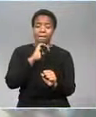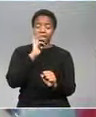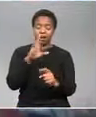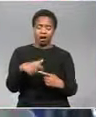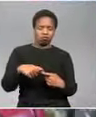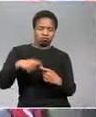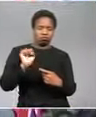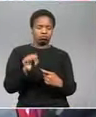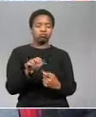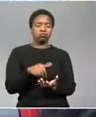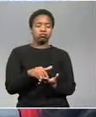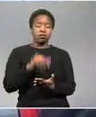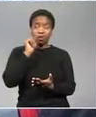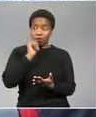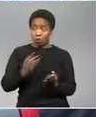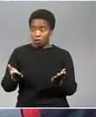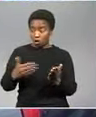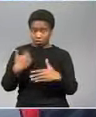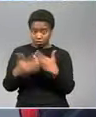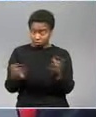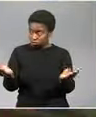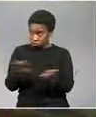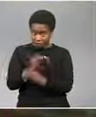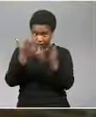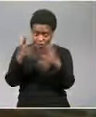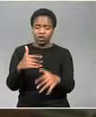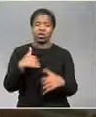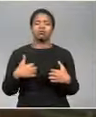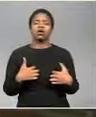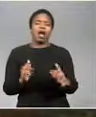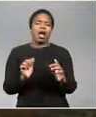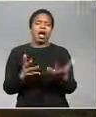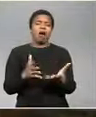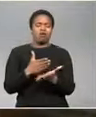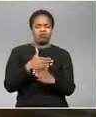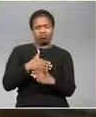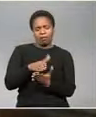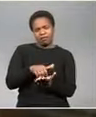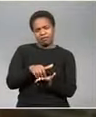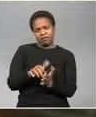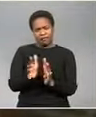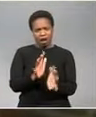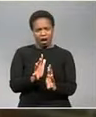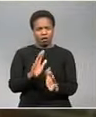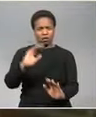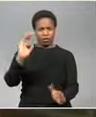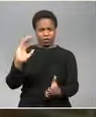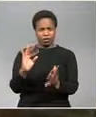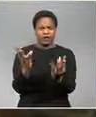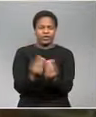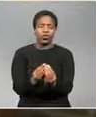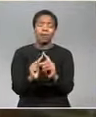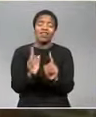losses just until there's an arbitration process happening there just to see how those job losses can be uh reduced to as few as